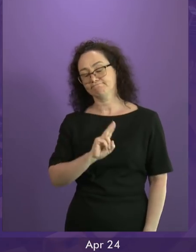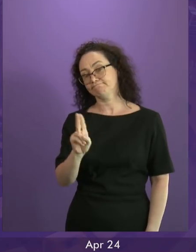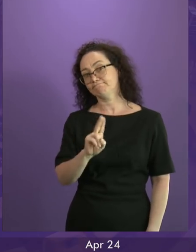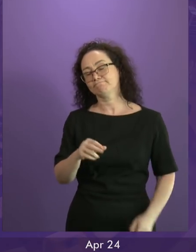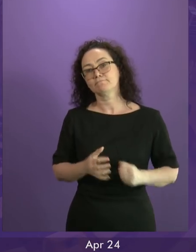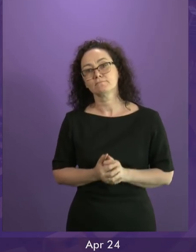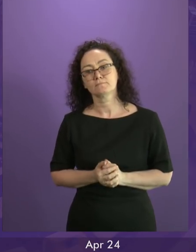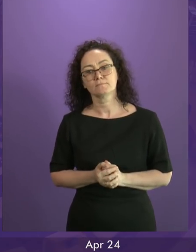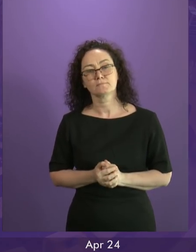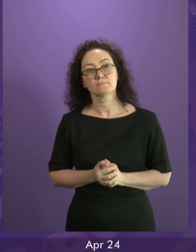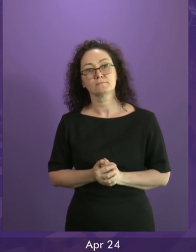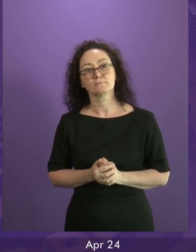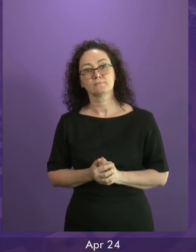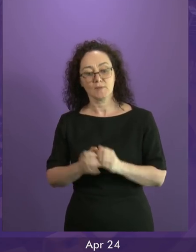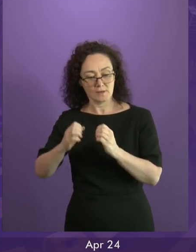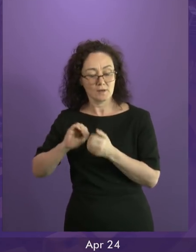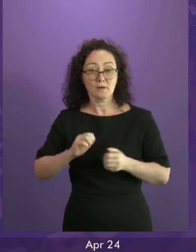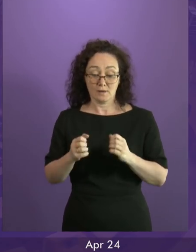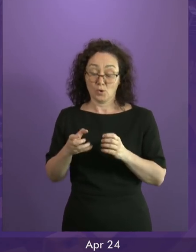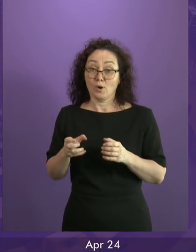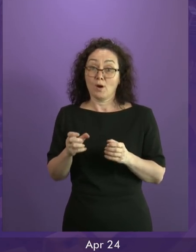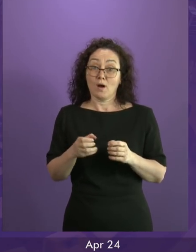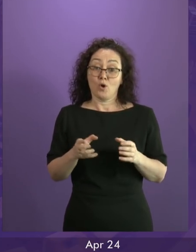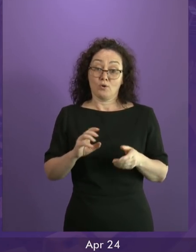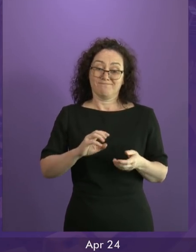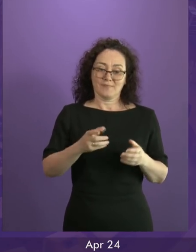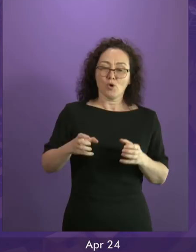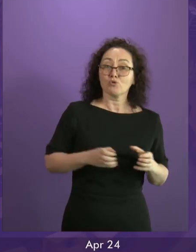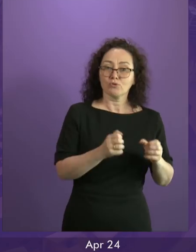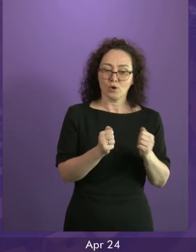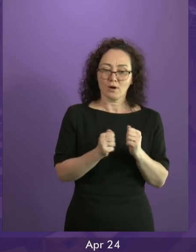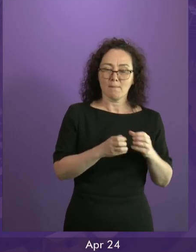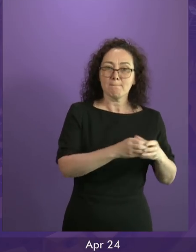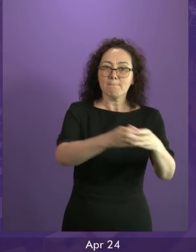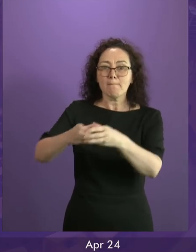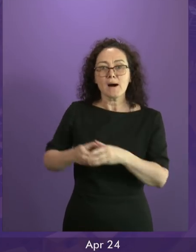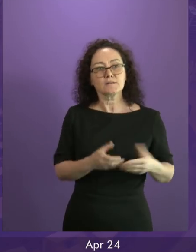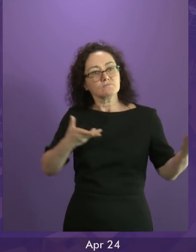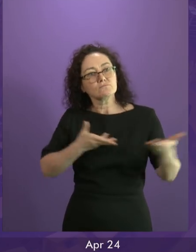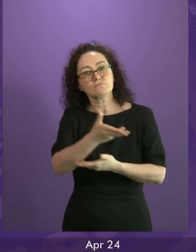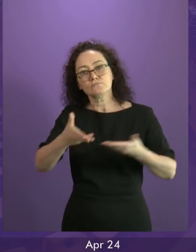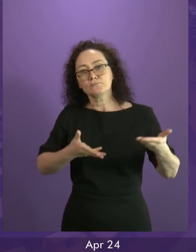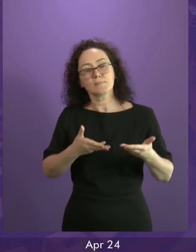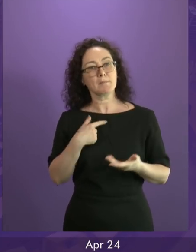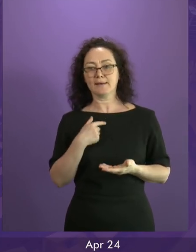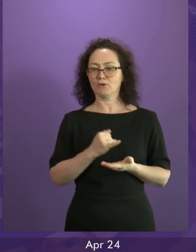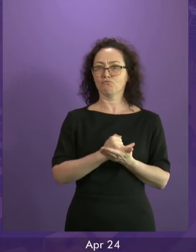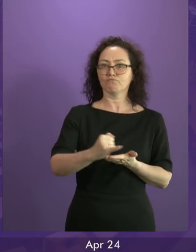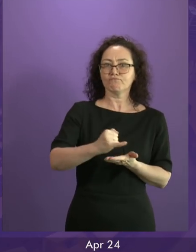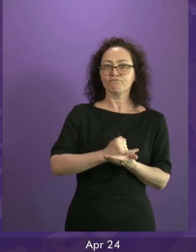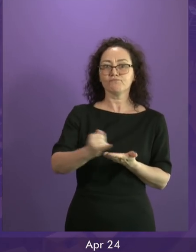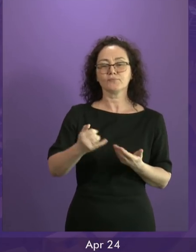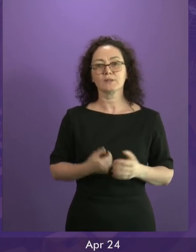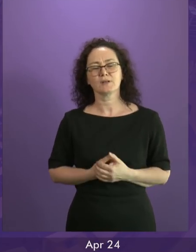have been disregarded time and time again. The agreed constitutional principles which have